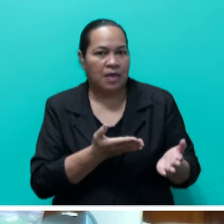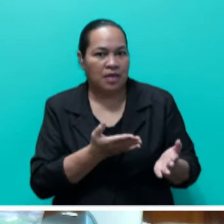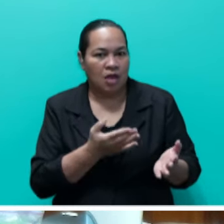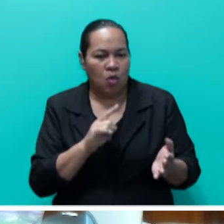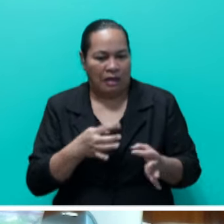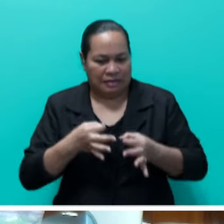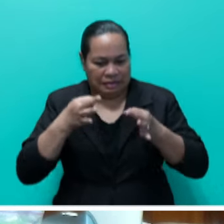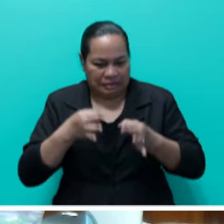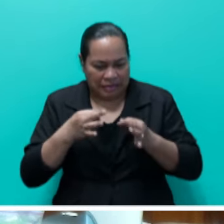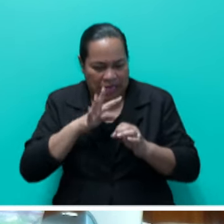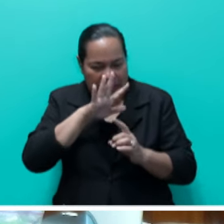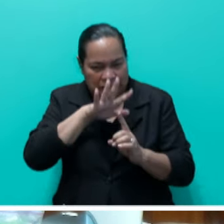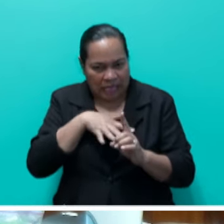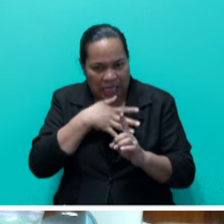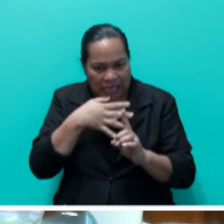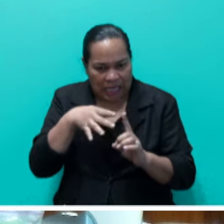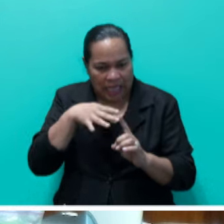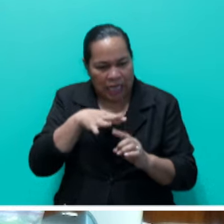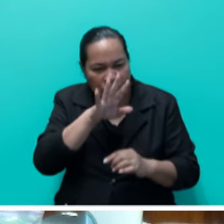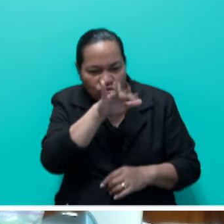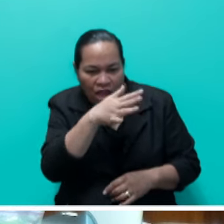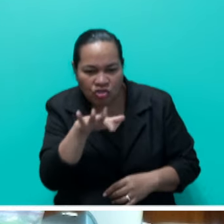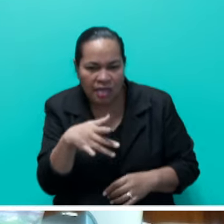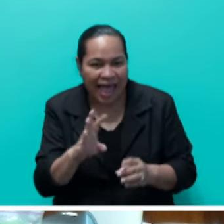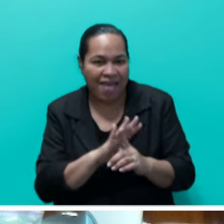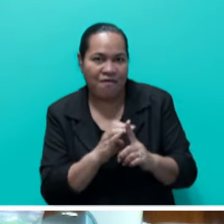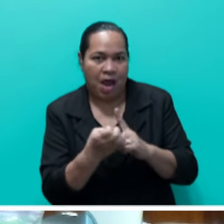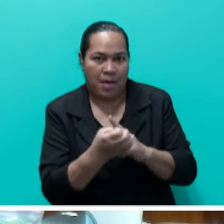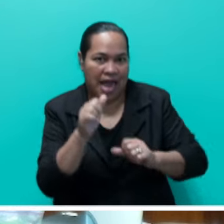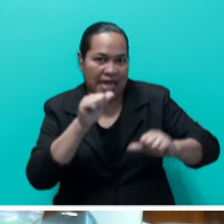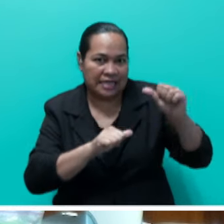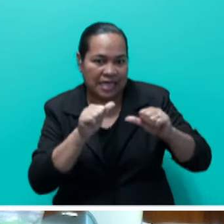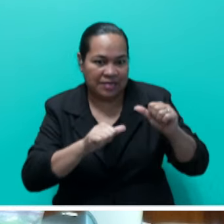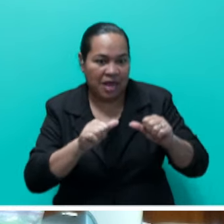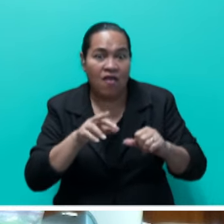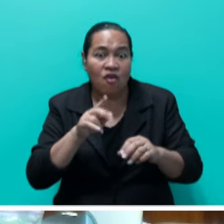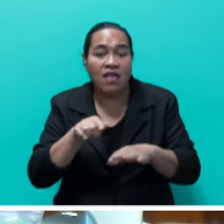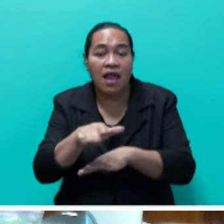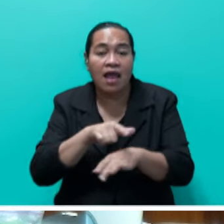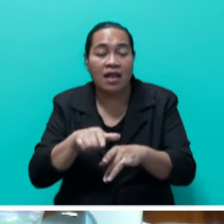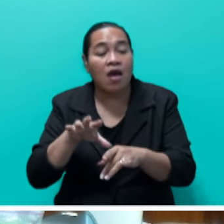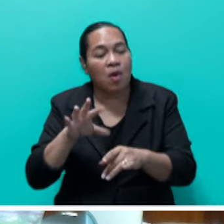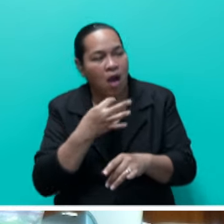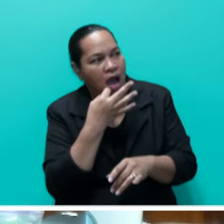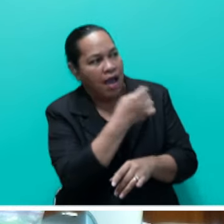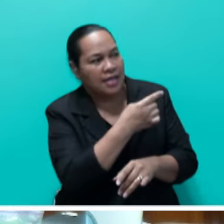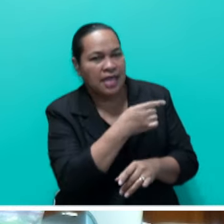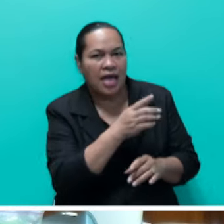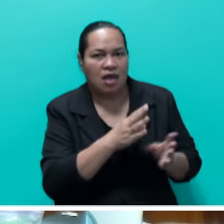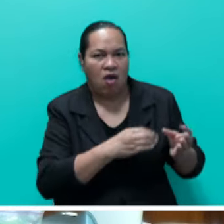determination screening of environment impact assessment for the development from the Department of Environment.